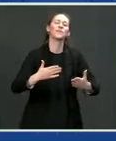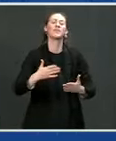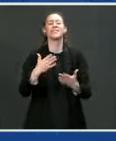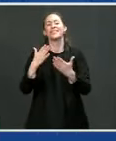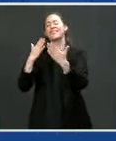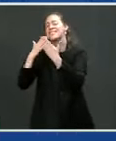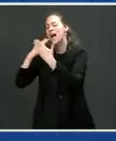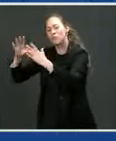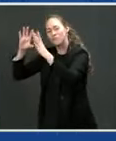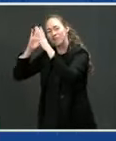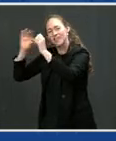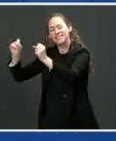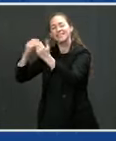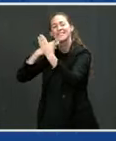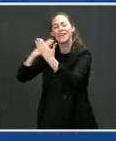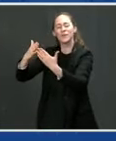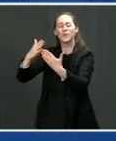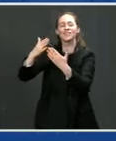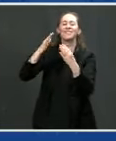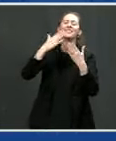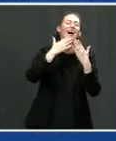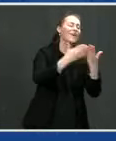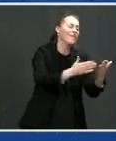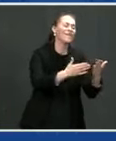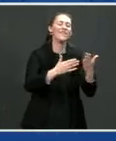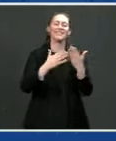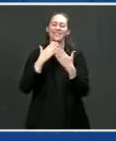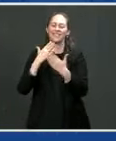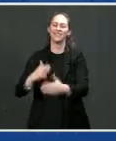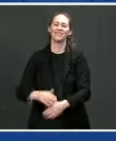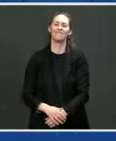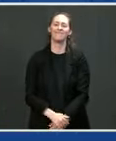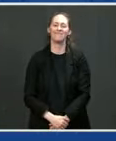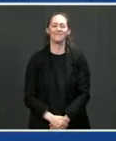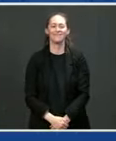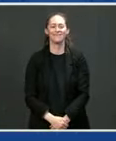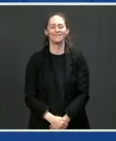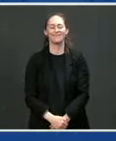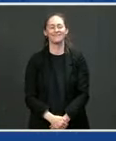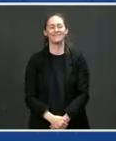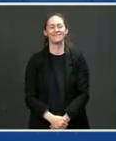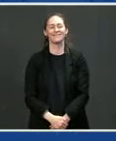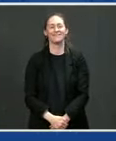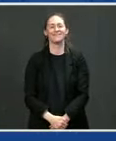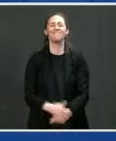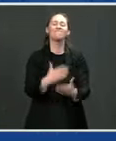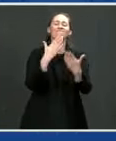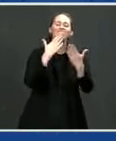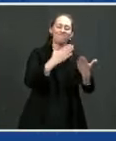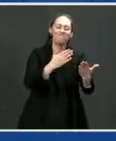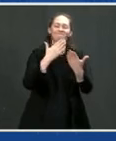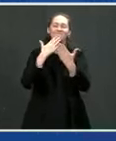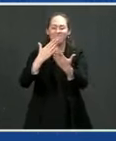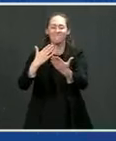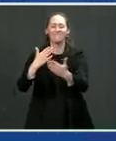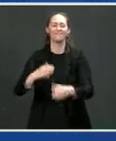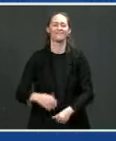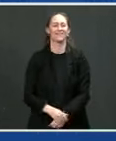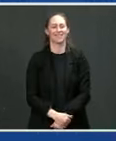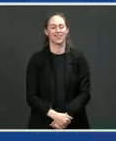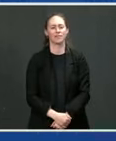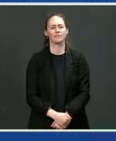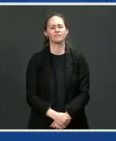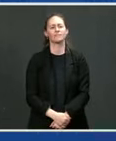President. And have a good rest of your day. You too. Thanks. Thanks. Well, thank you. Uh, thank you, Jack. And also, uh, Mayor White, uh,